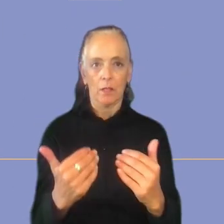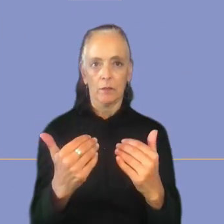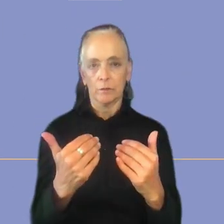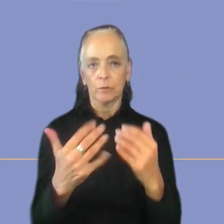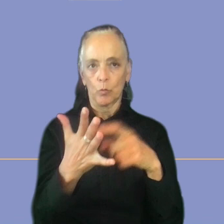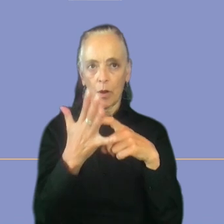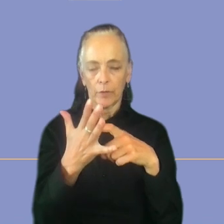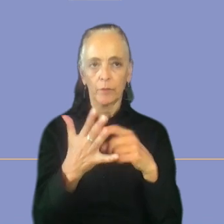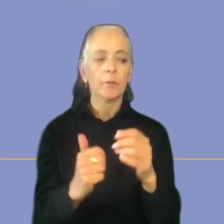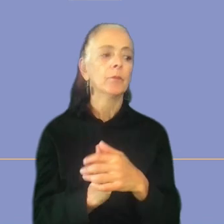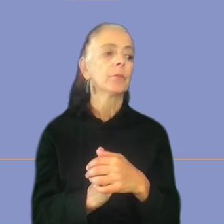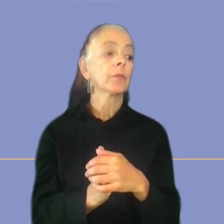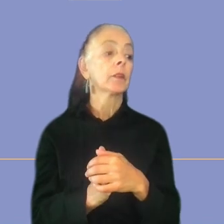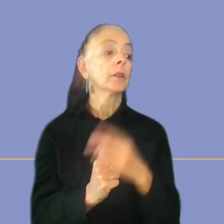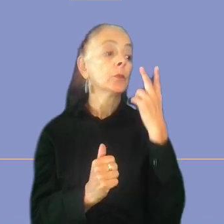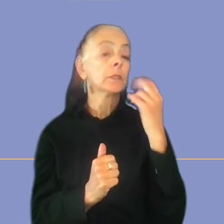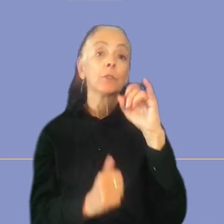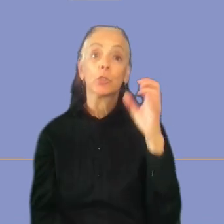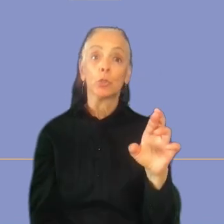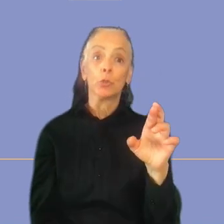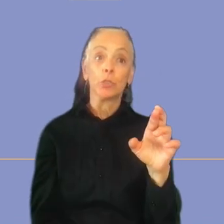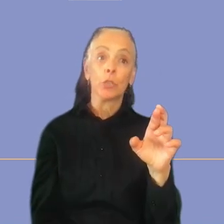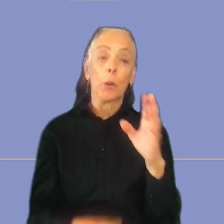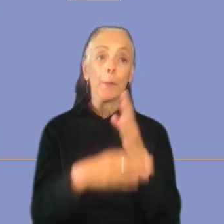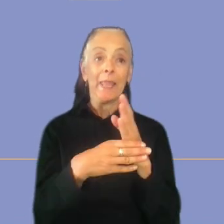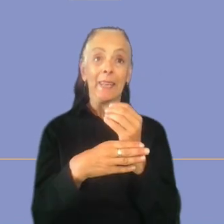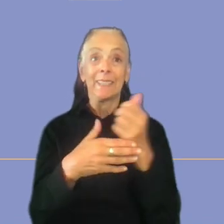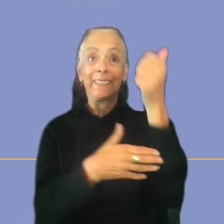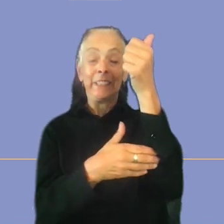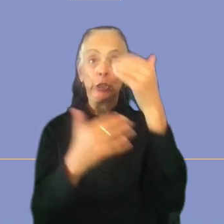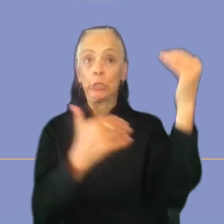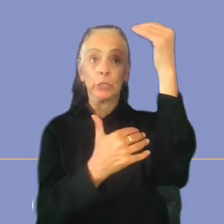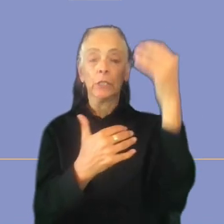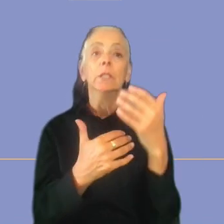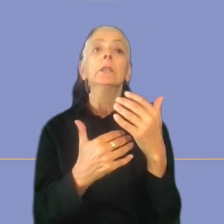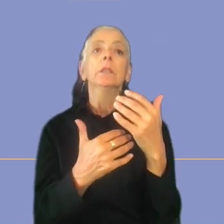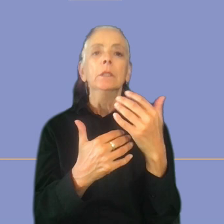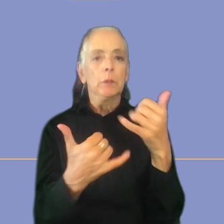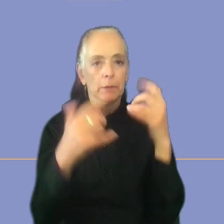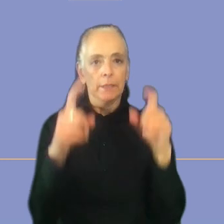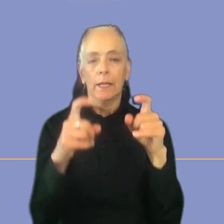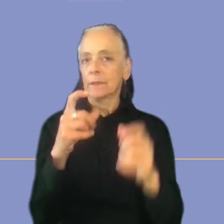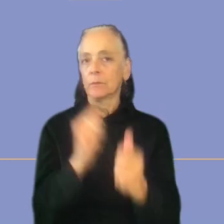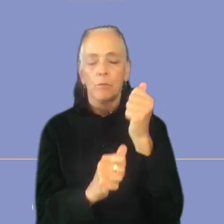see here. So for junior, mid, and senior playtest is still the main and the most